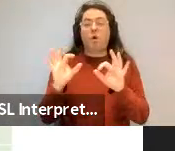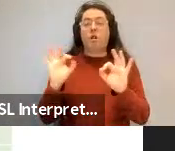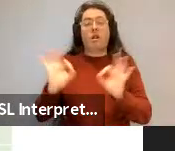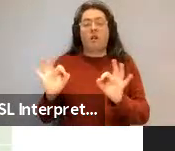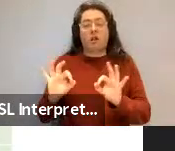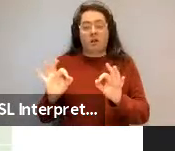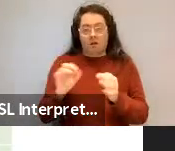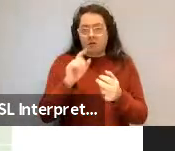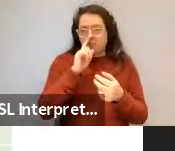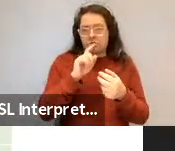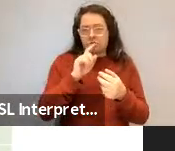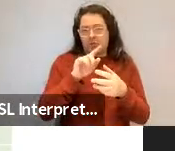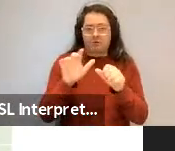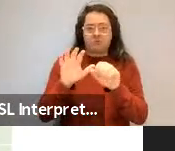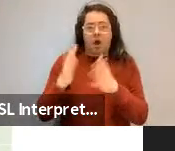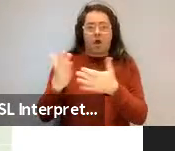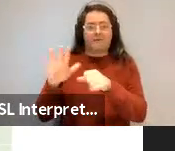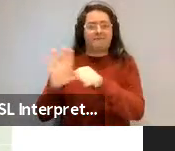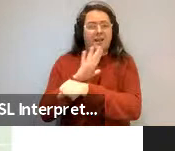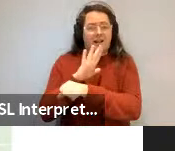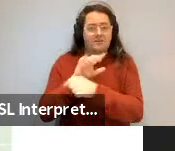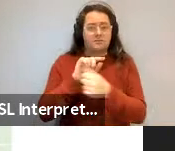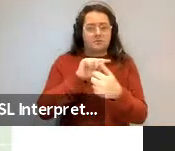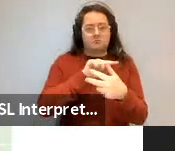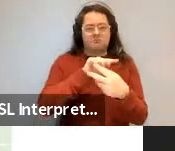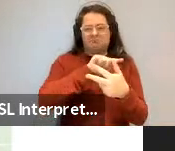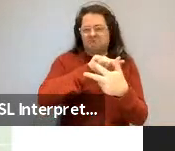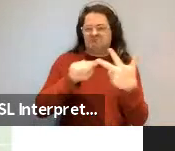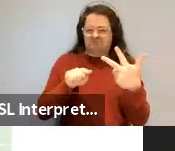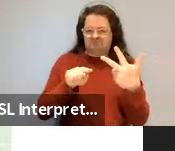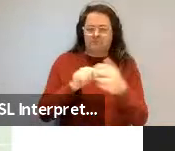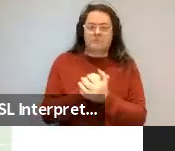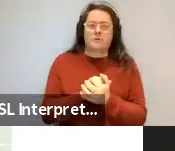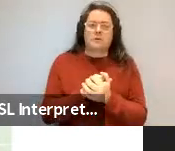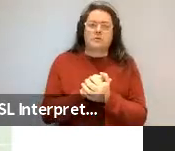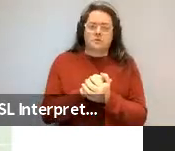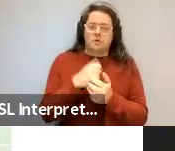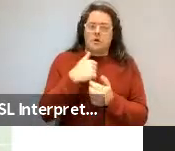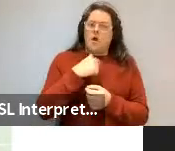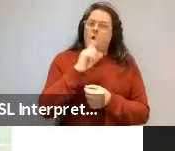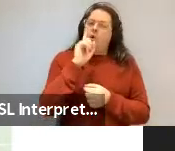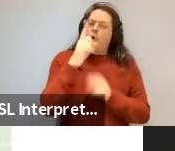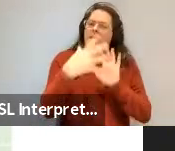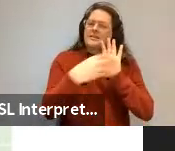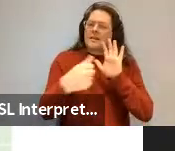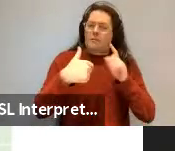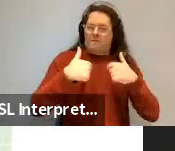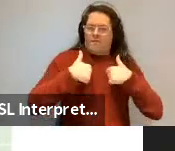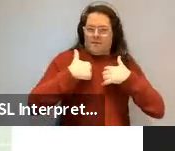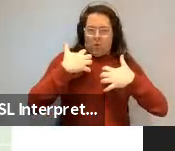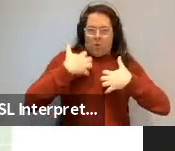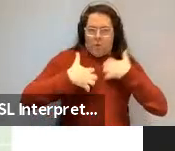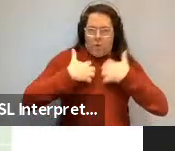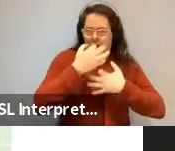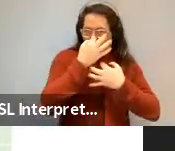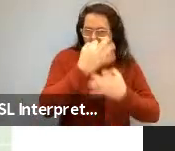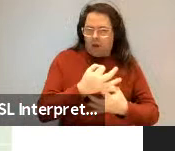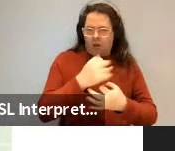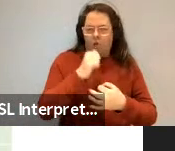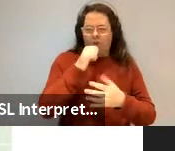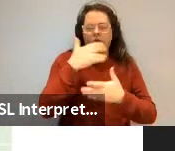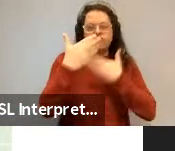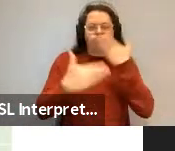So I'm going to mention, I'm going to discuss this, this interest, this case that sort of captured my interest. I hope it's interesting to you.